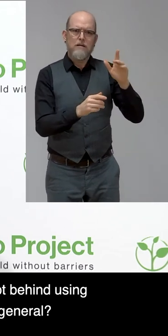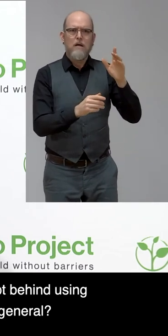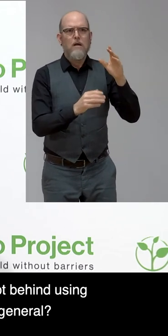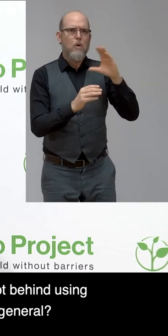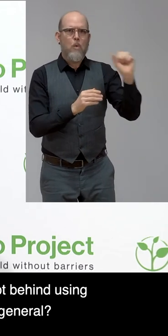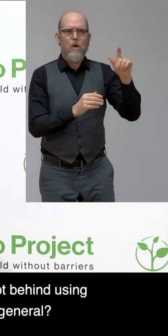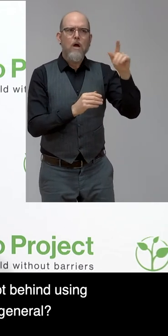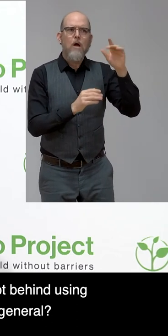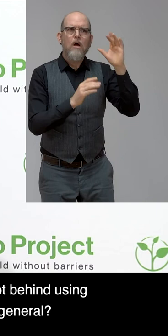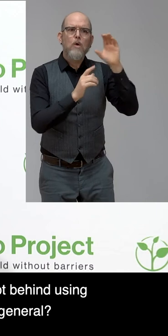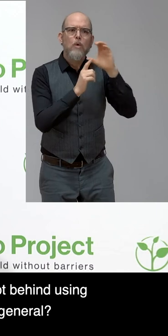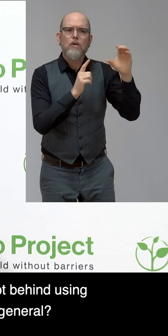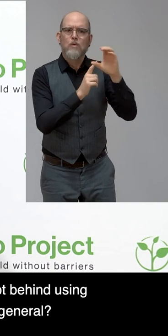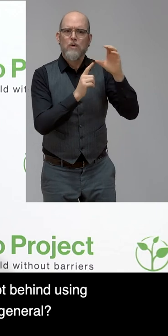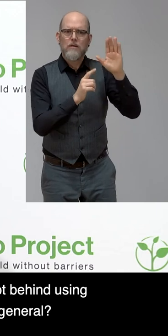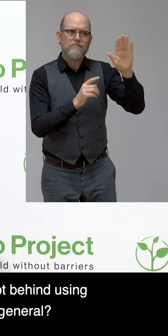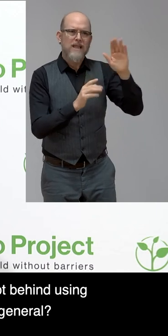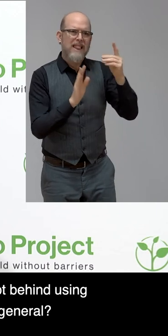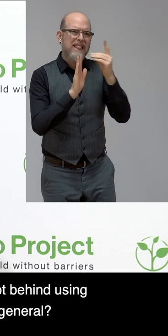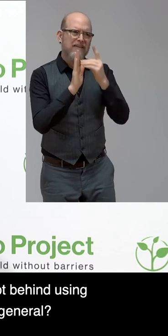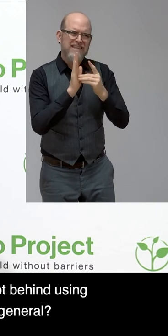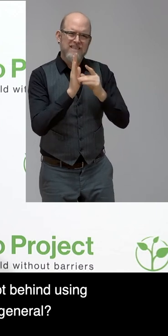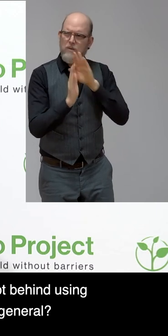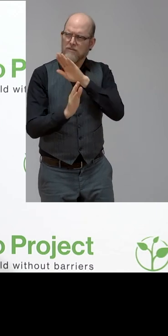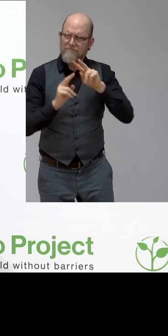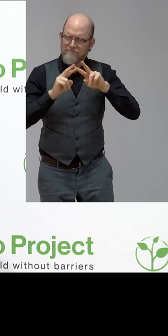within your study or within Accenture in general?